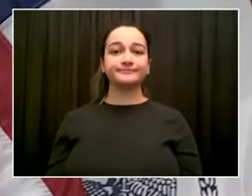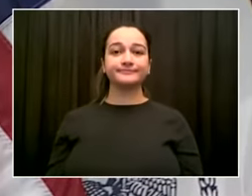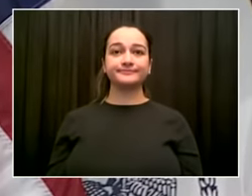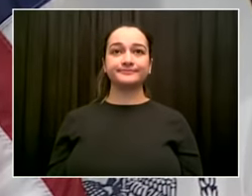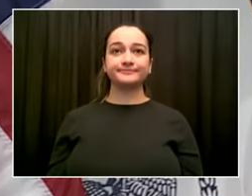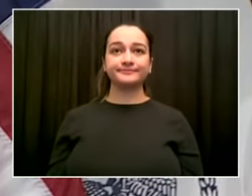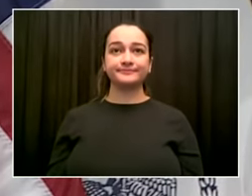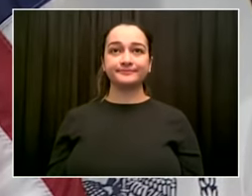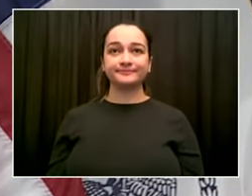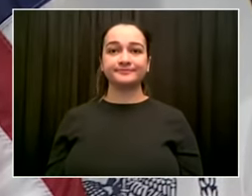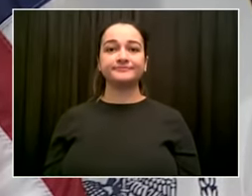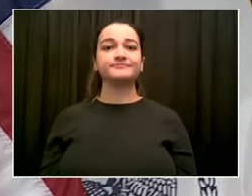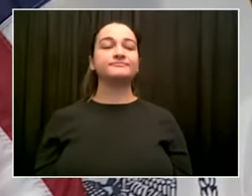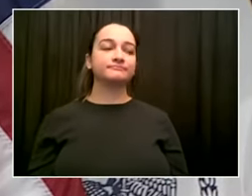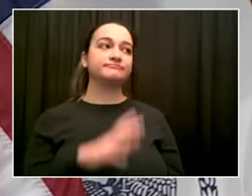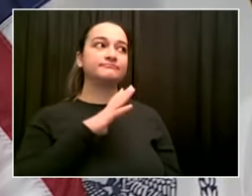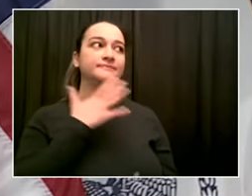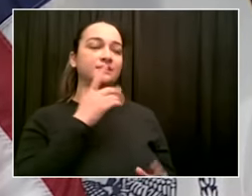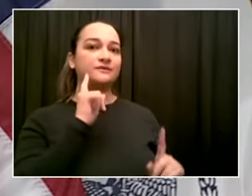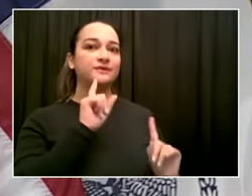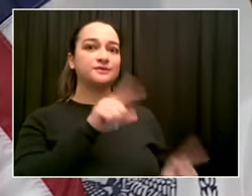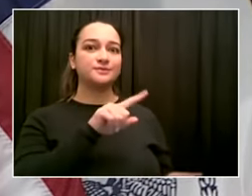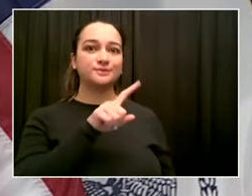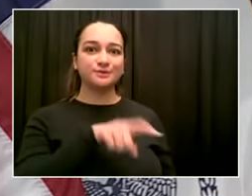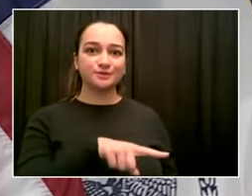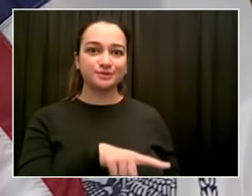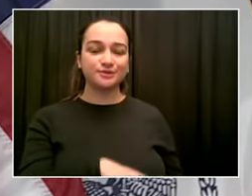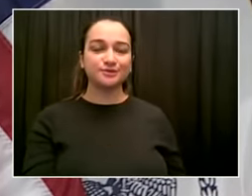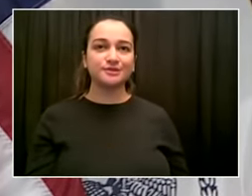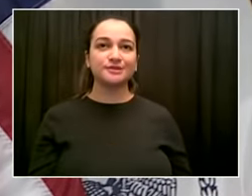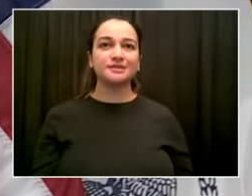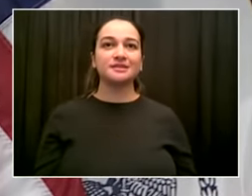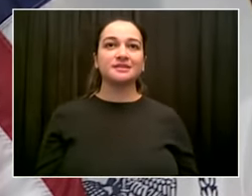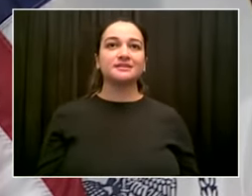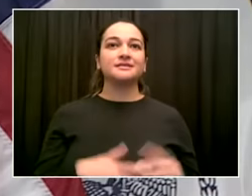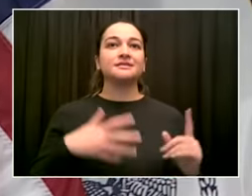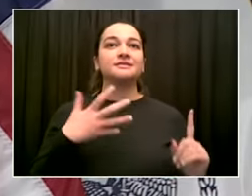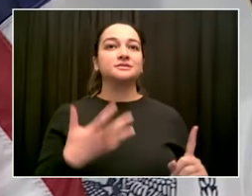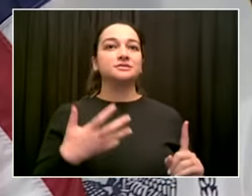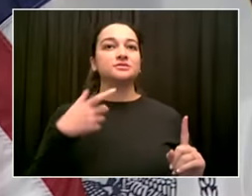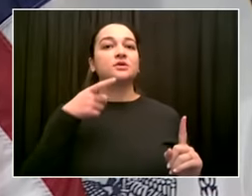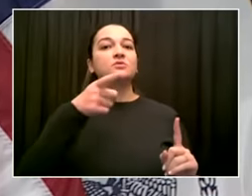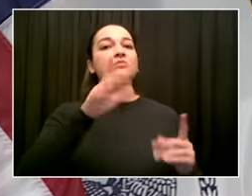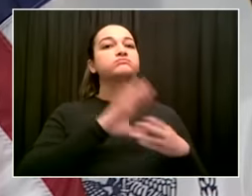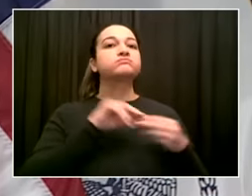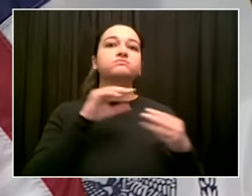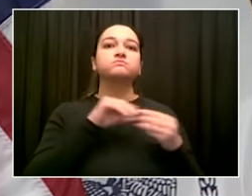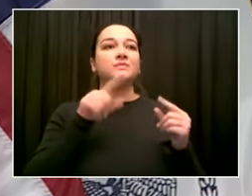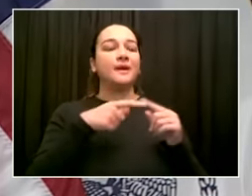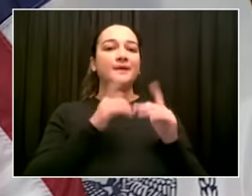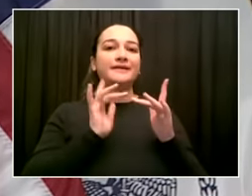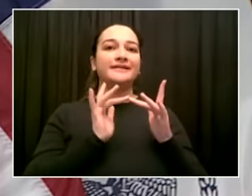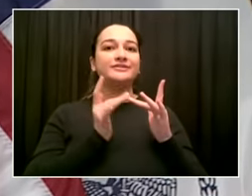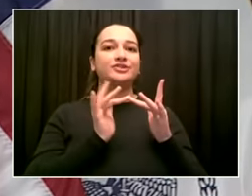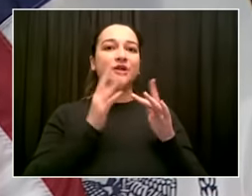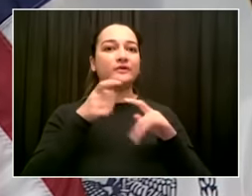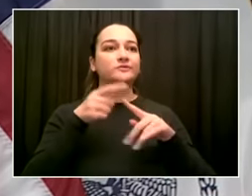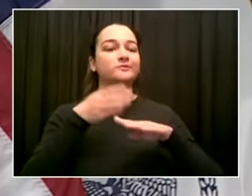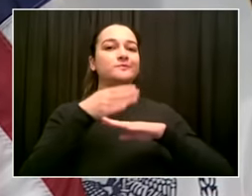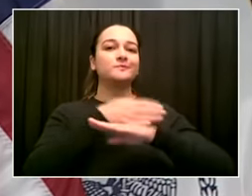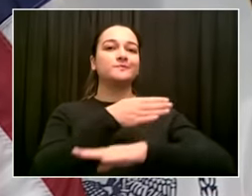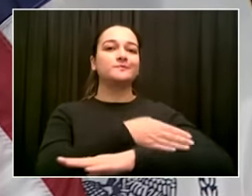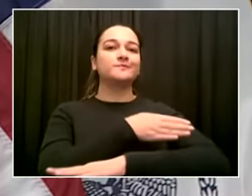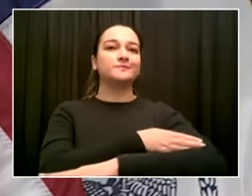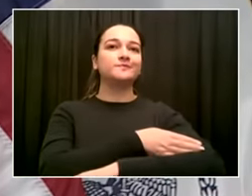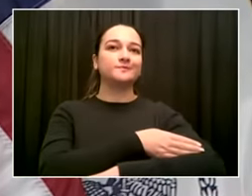I guess I'm going to turn to internet access now. When is your goal for all residents in New York